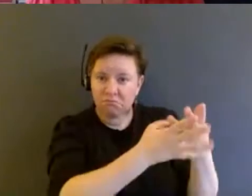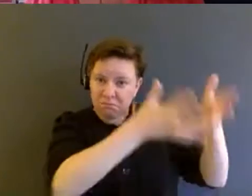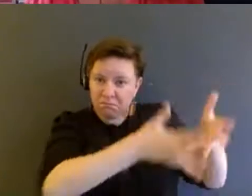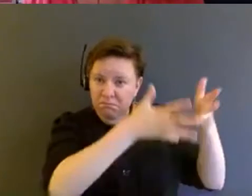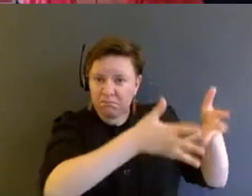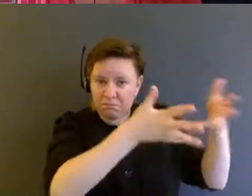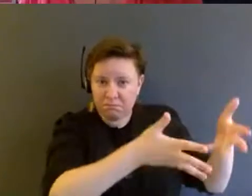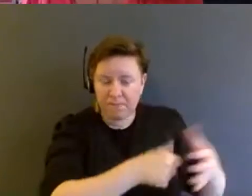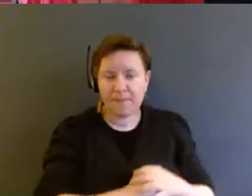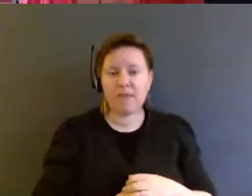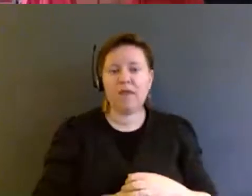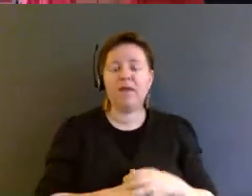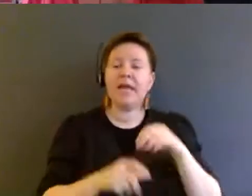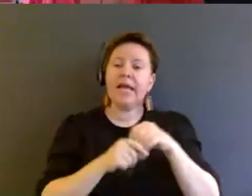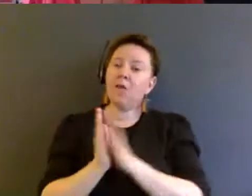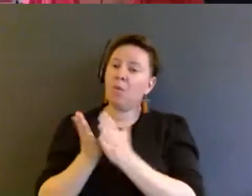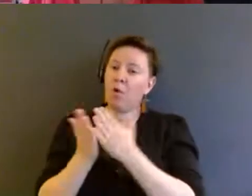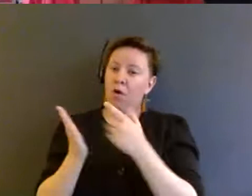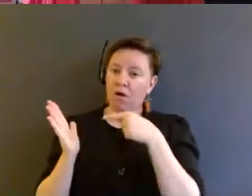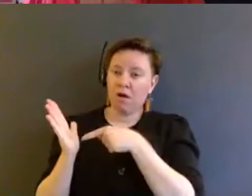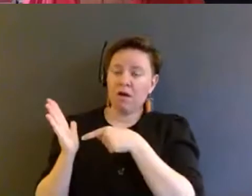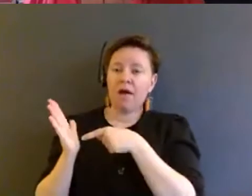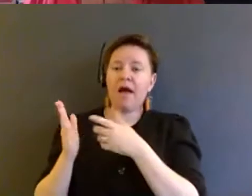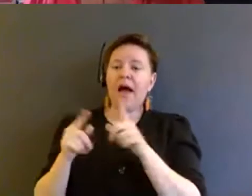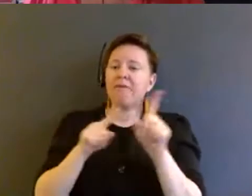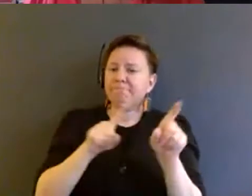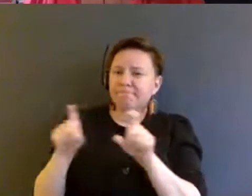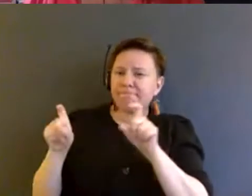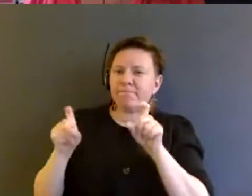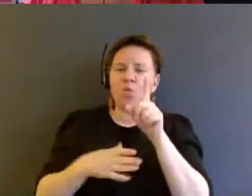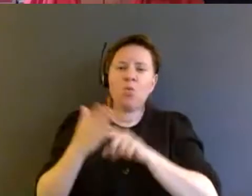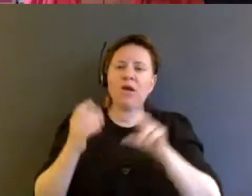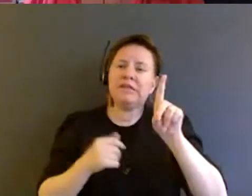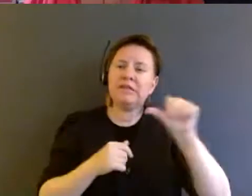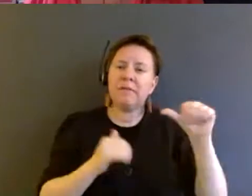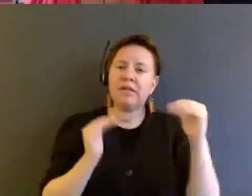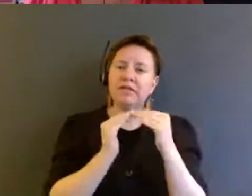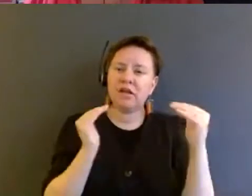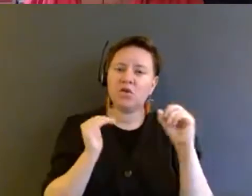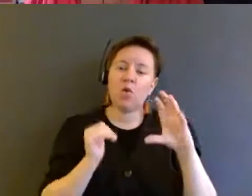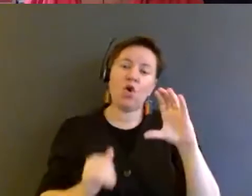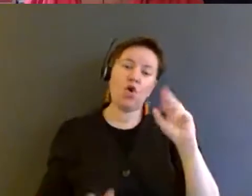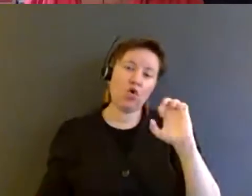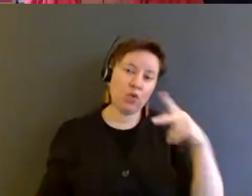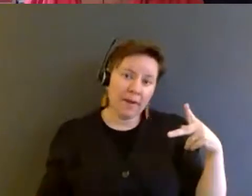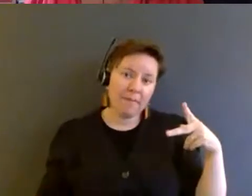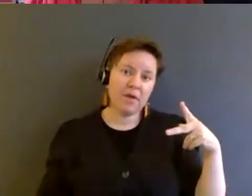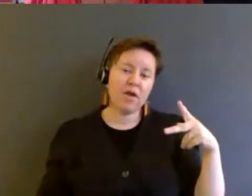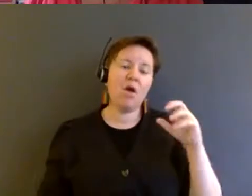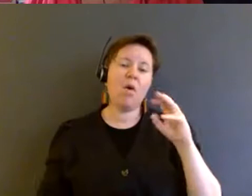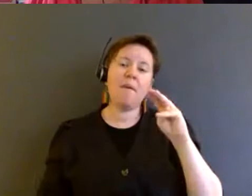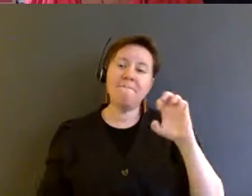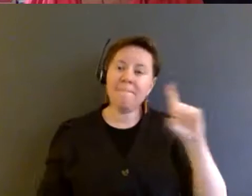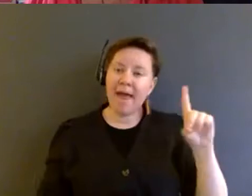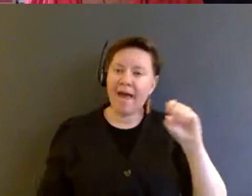In the book, I ask what disability justice or a crip or mad of color critique of